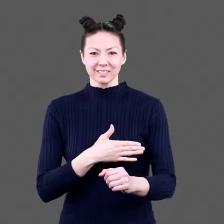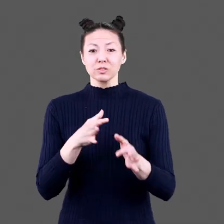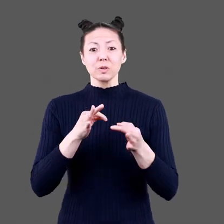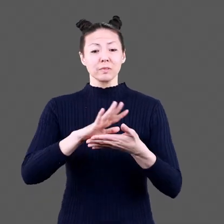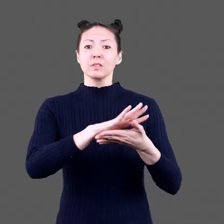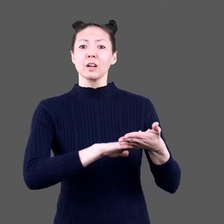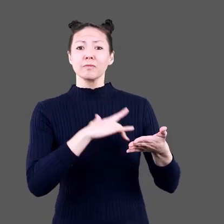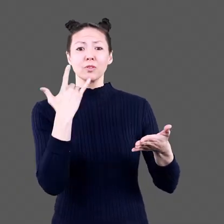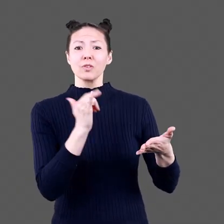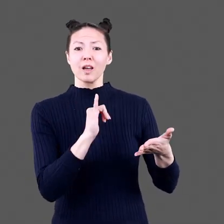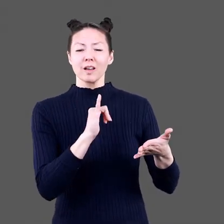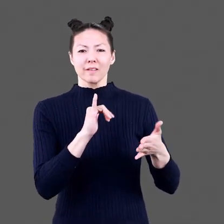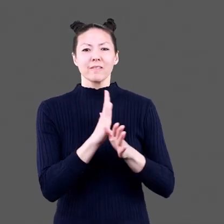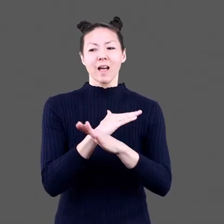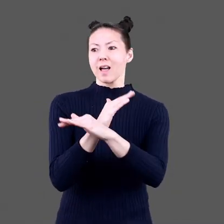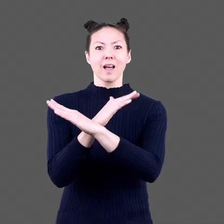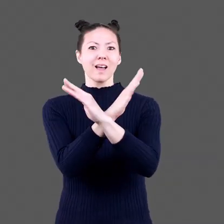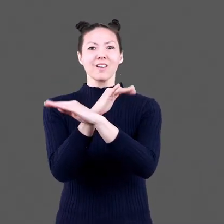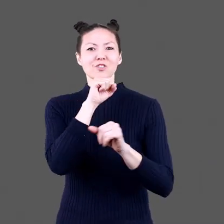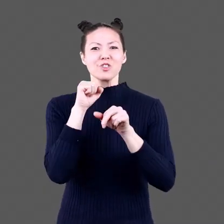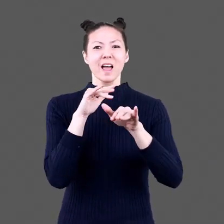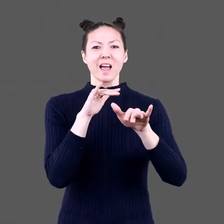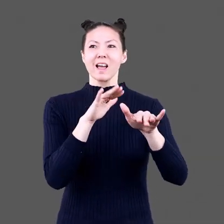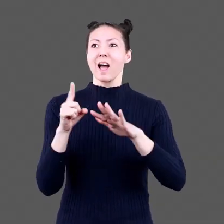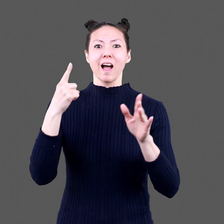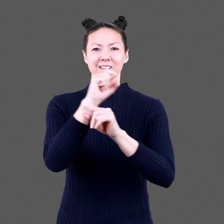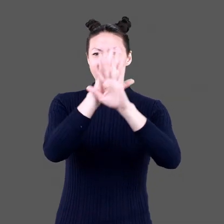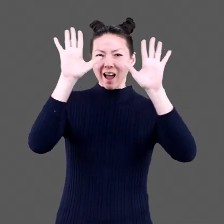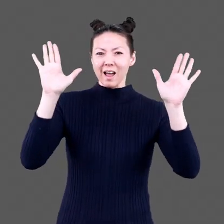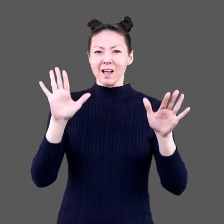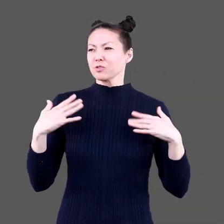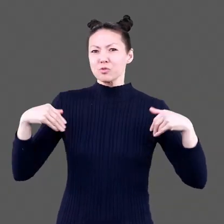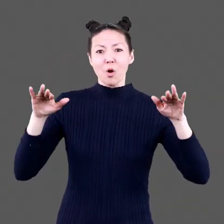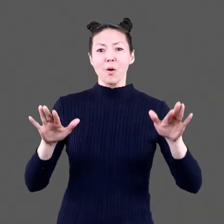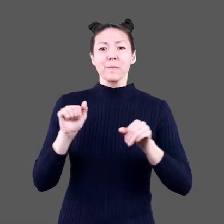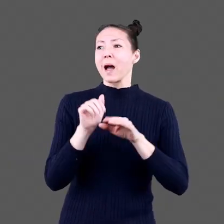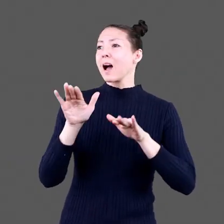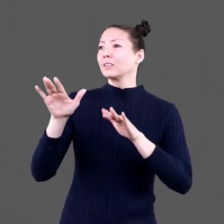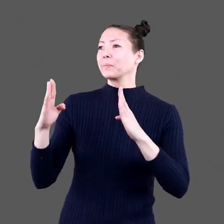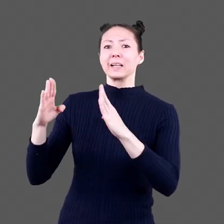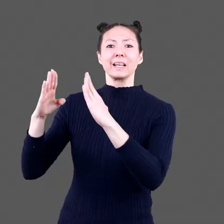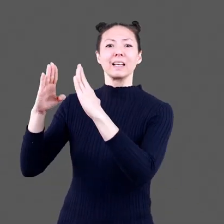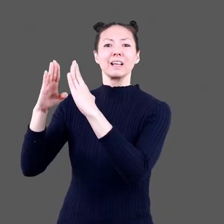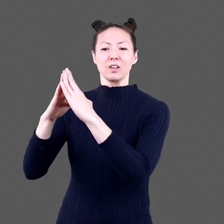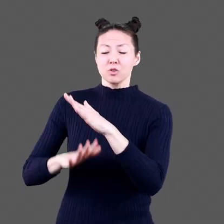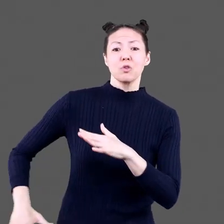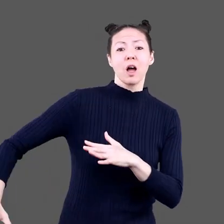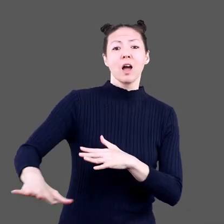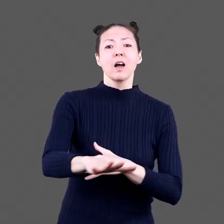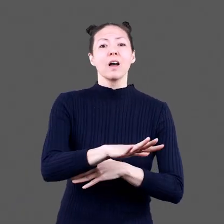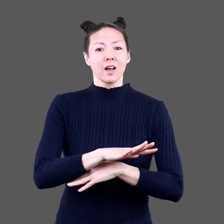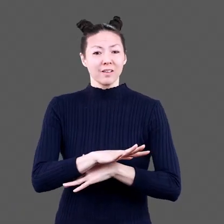On the cover Flying dragons fill the sky above snowy mountain peaks On the